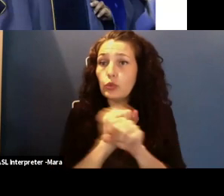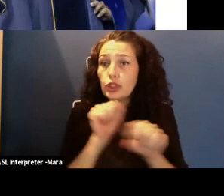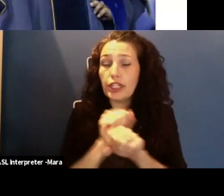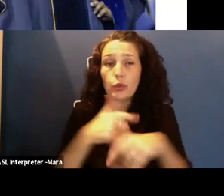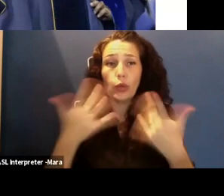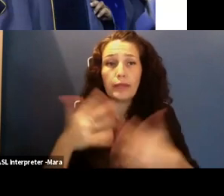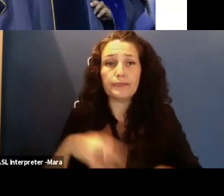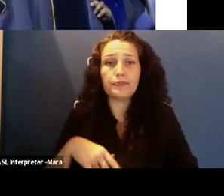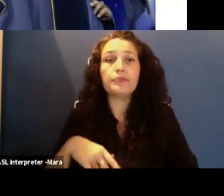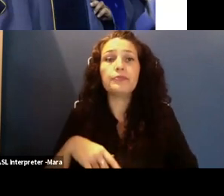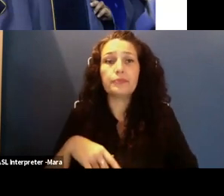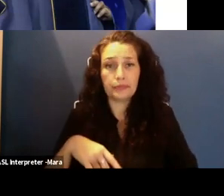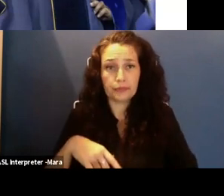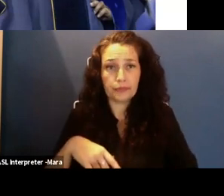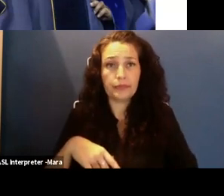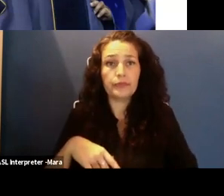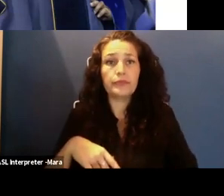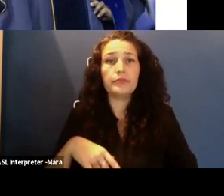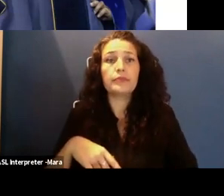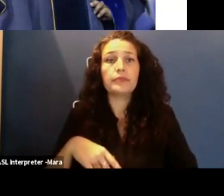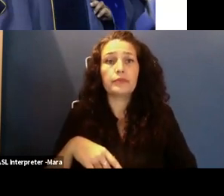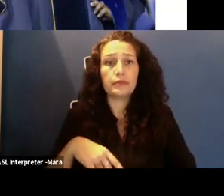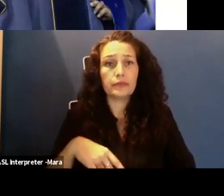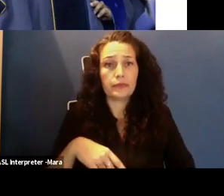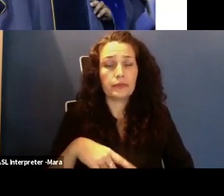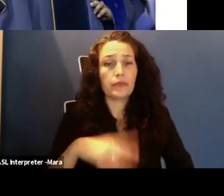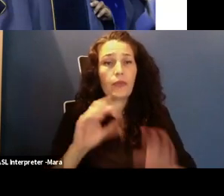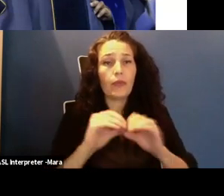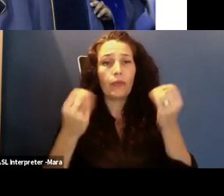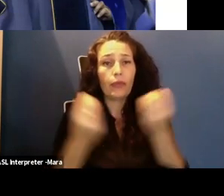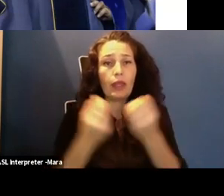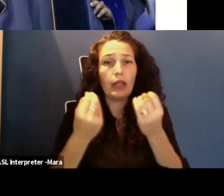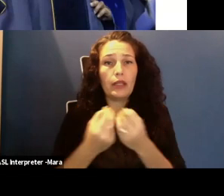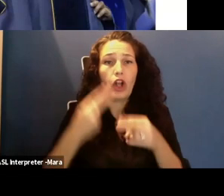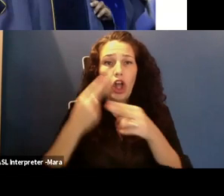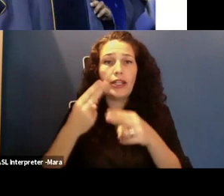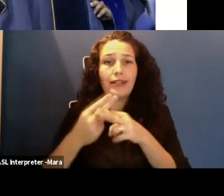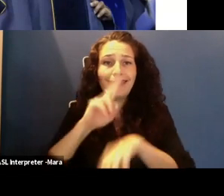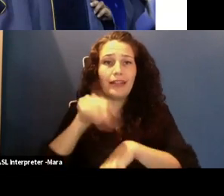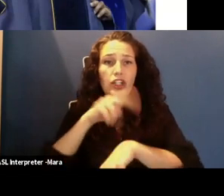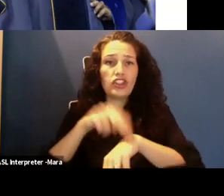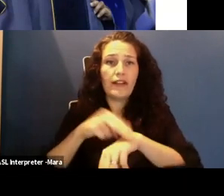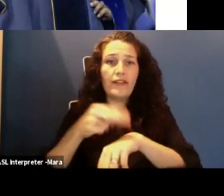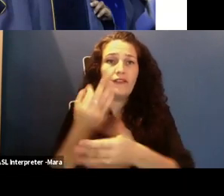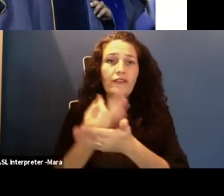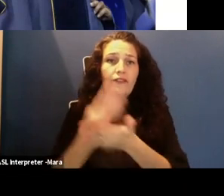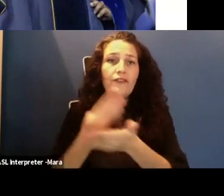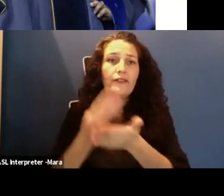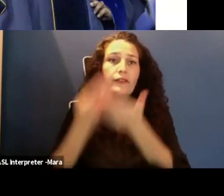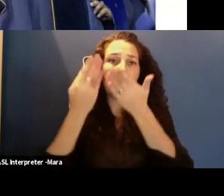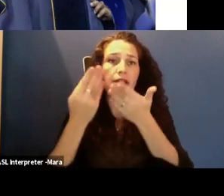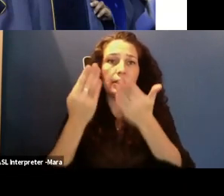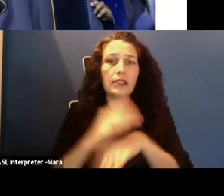there's an organization, a funding agency called the National Science Foundation. And currently, if you've heard of self-driving cars, they're also known